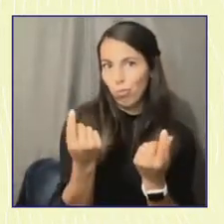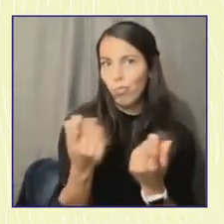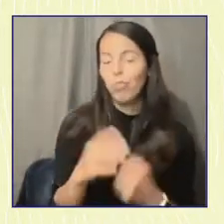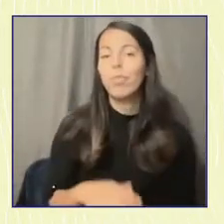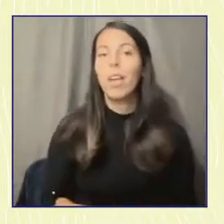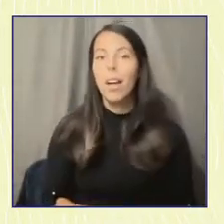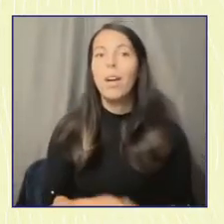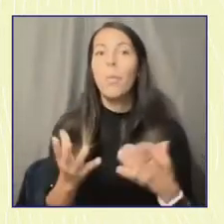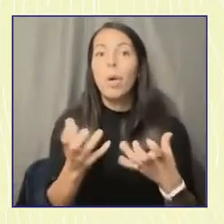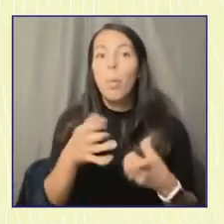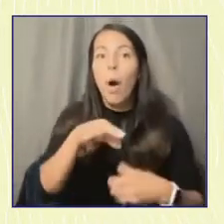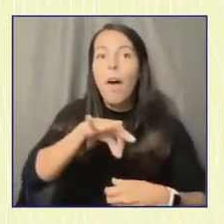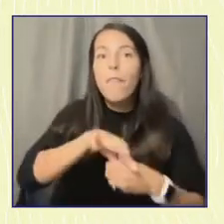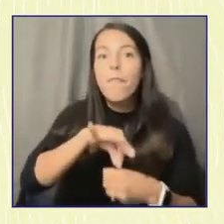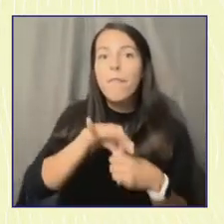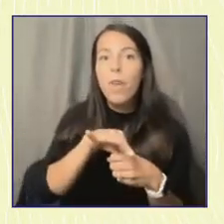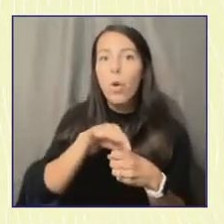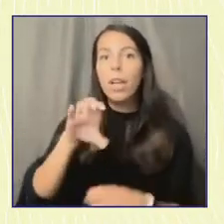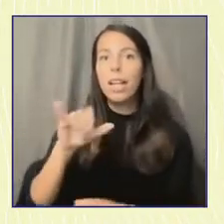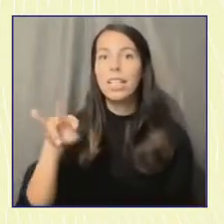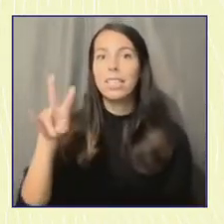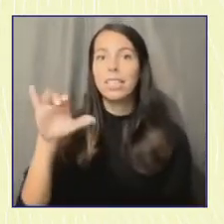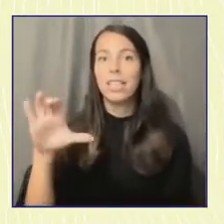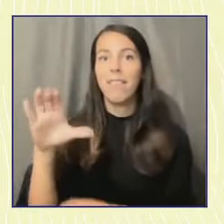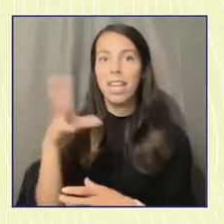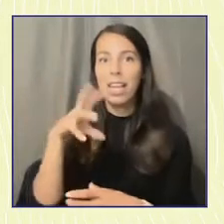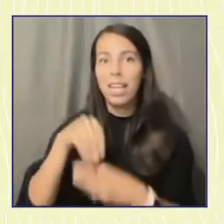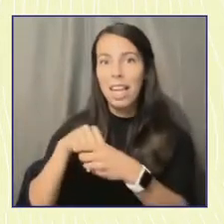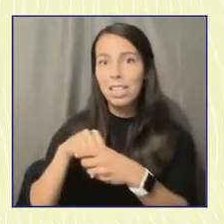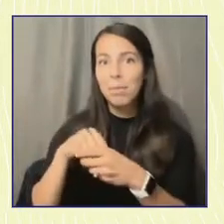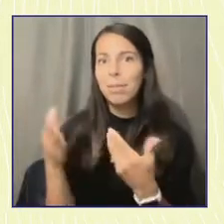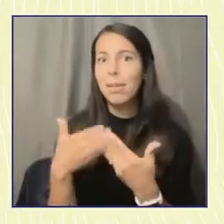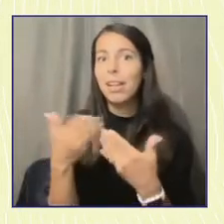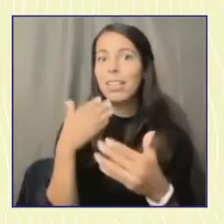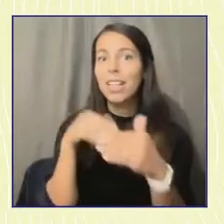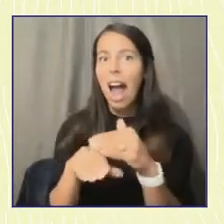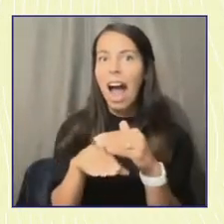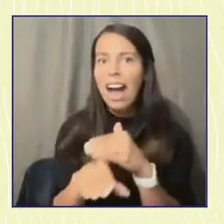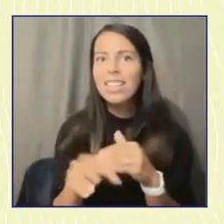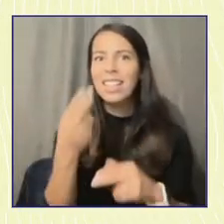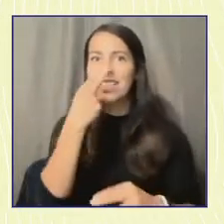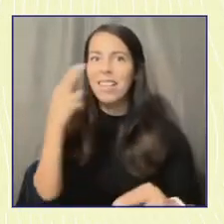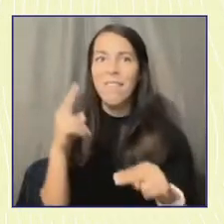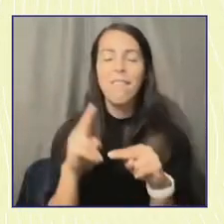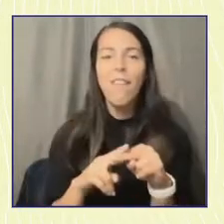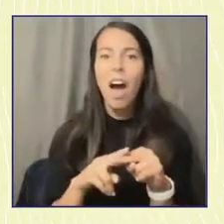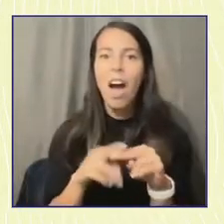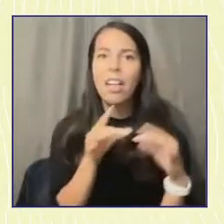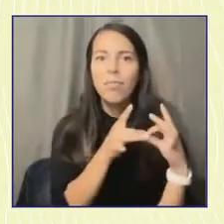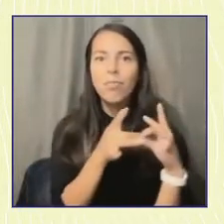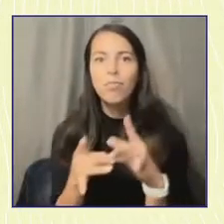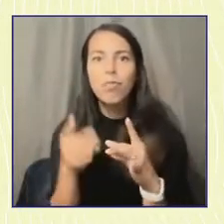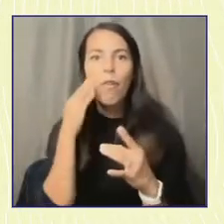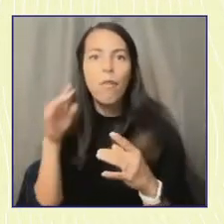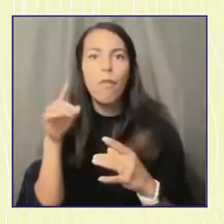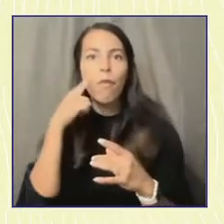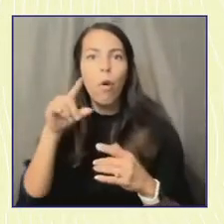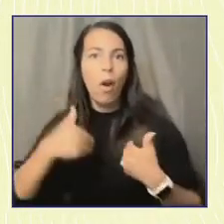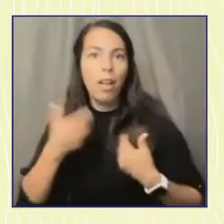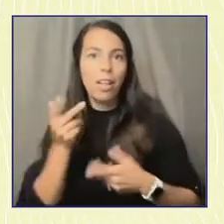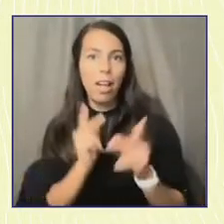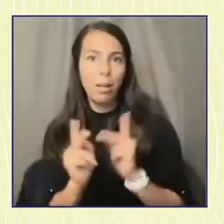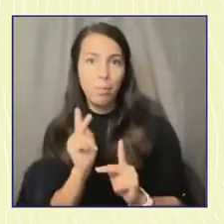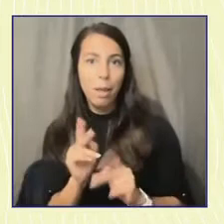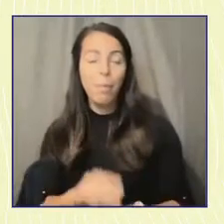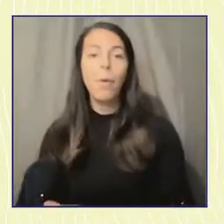other forms of civic engagement and activity really accessible really fun and really relevant. I'm sure a lot of young people have had this experience of wanting to